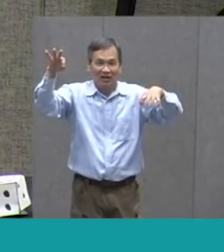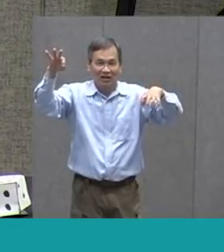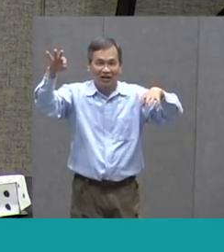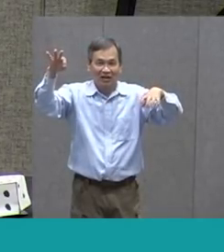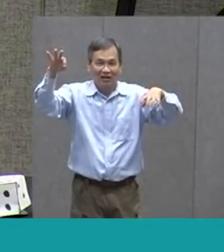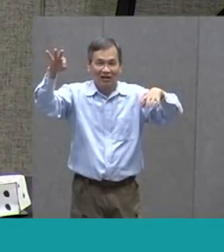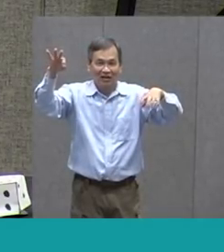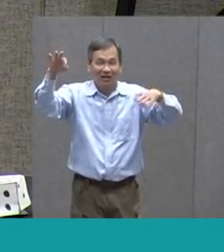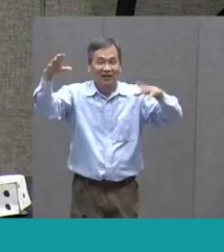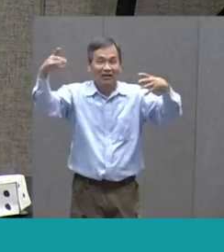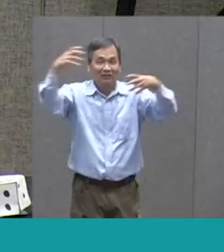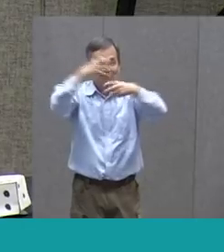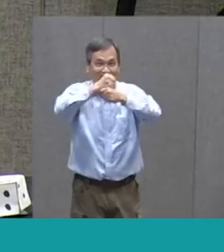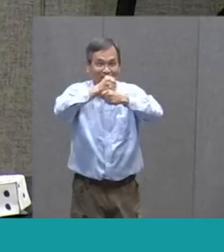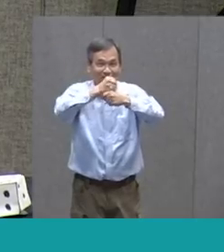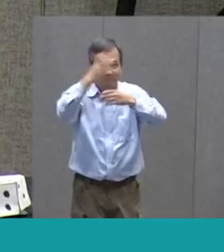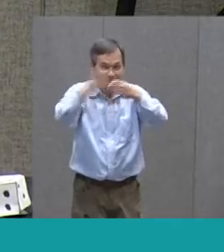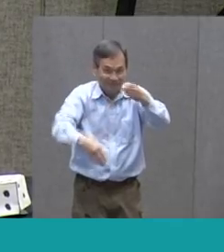The end